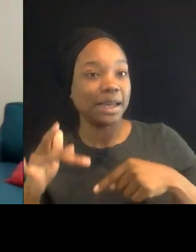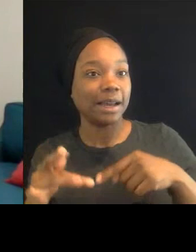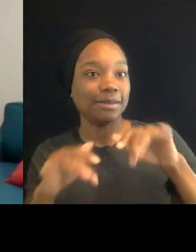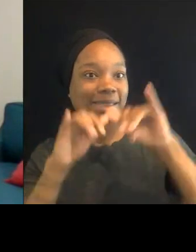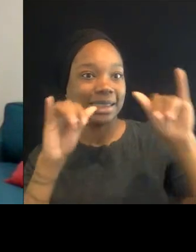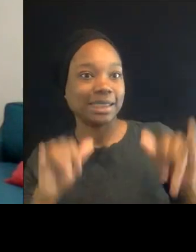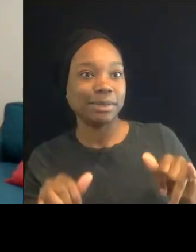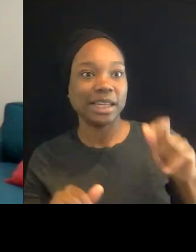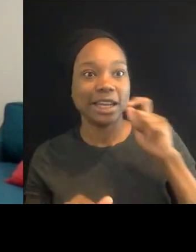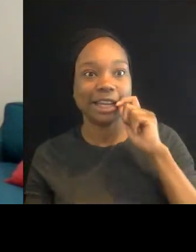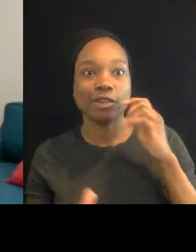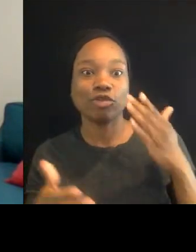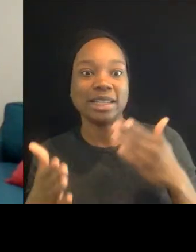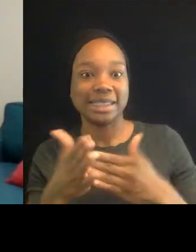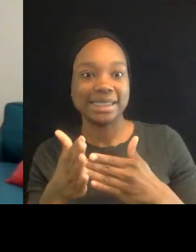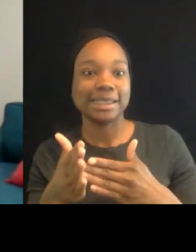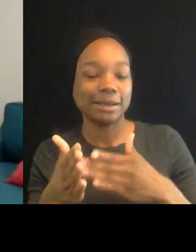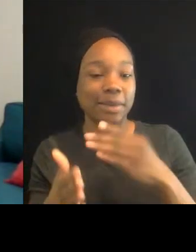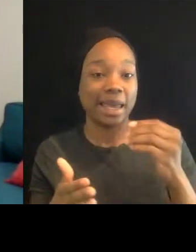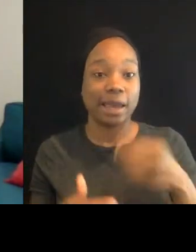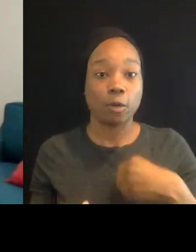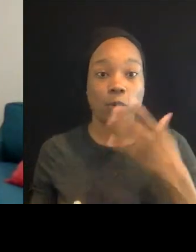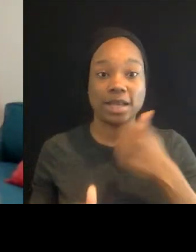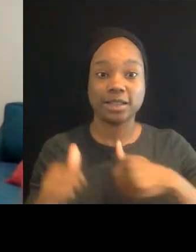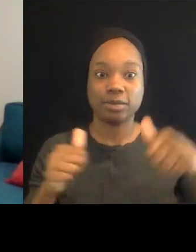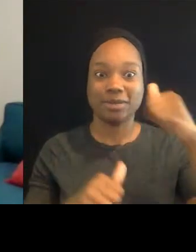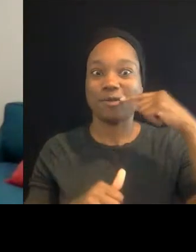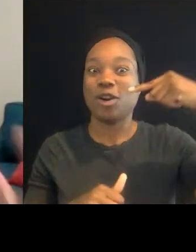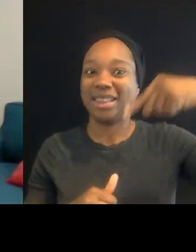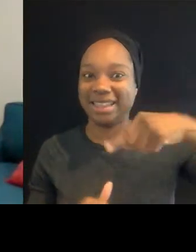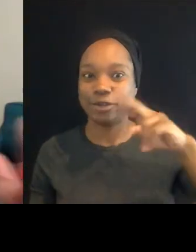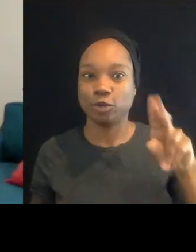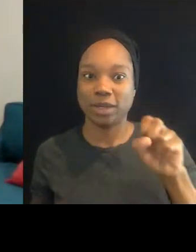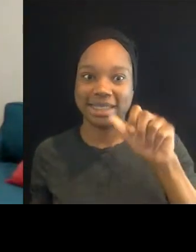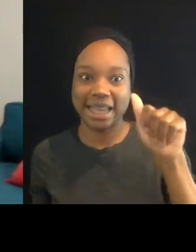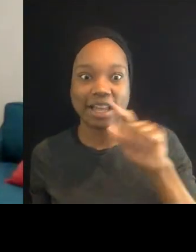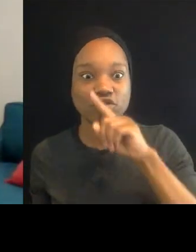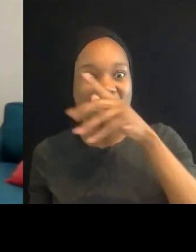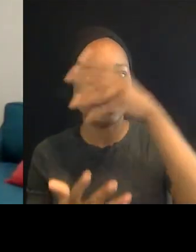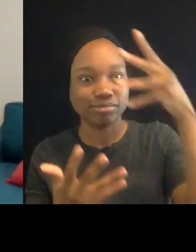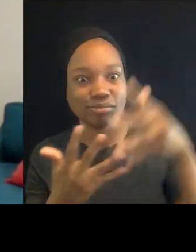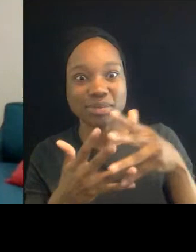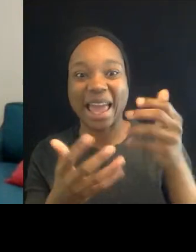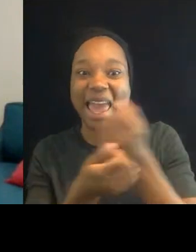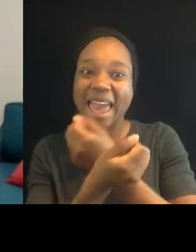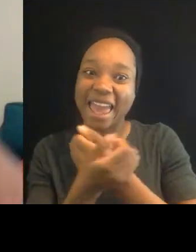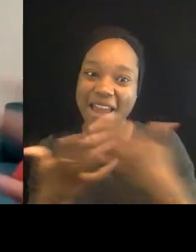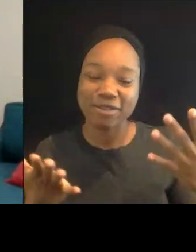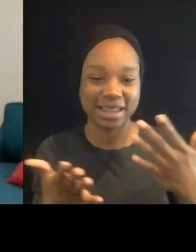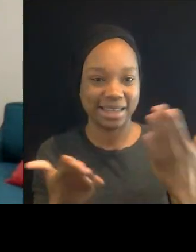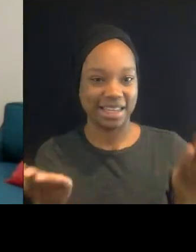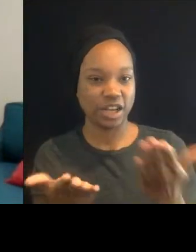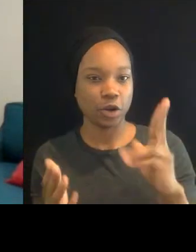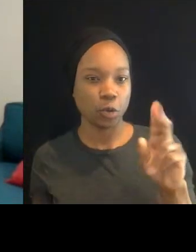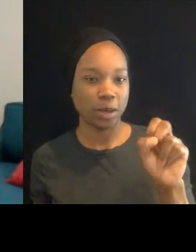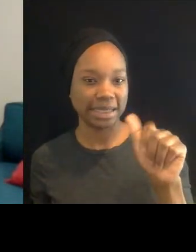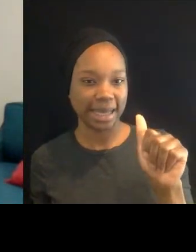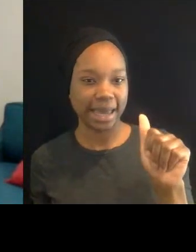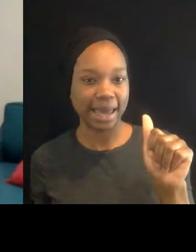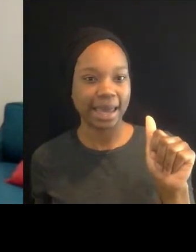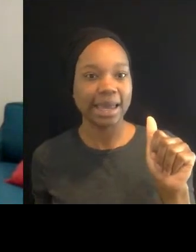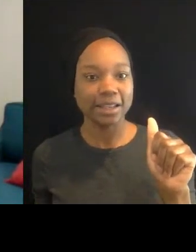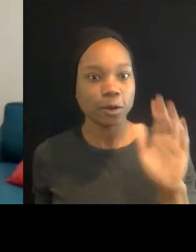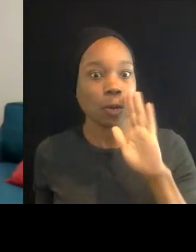I think that people don't really understand that it's embedded in every single fiber that makes up this country. So there's going to be pushback.